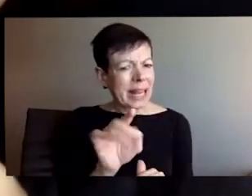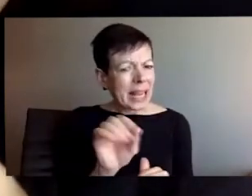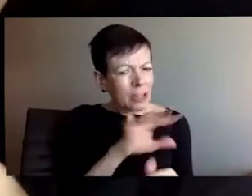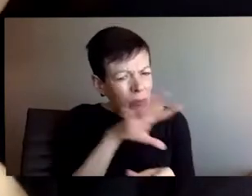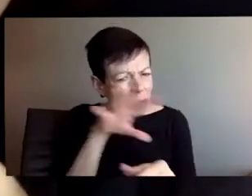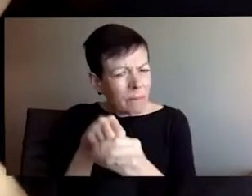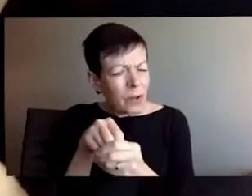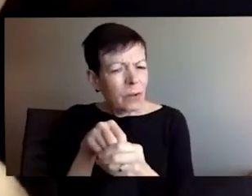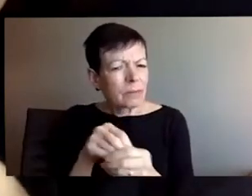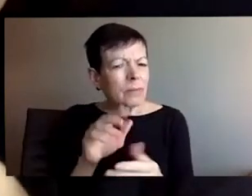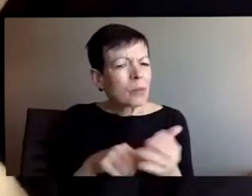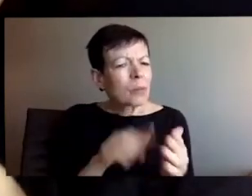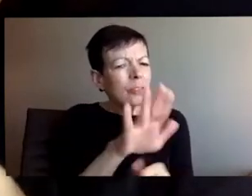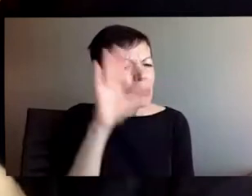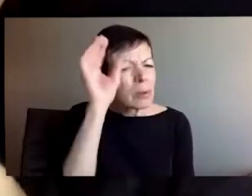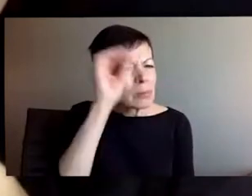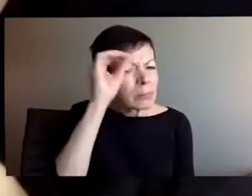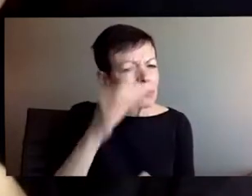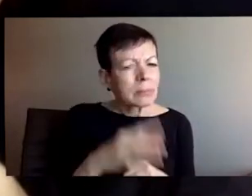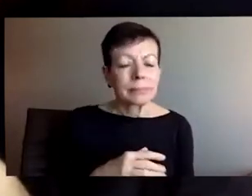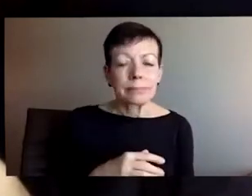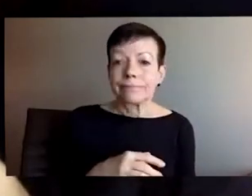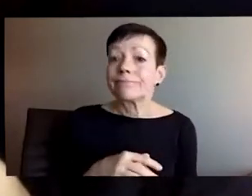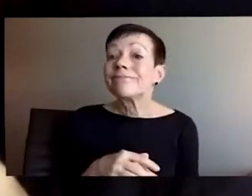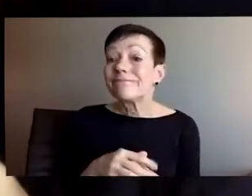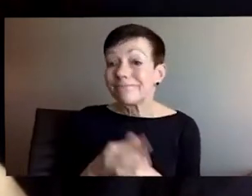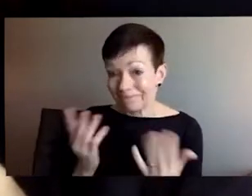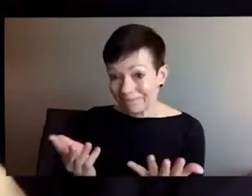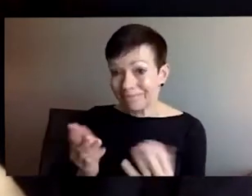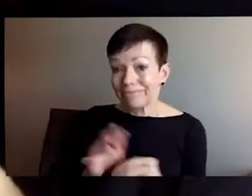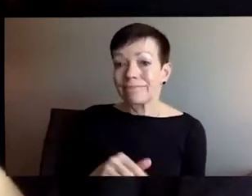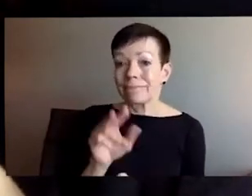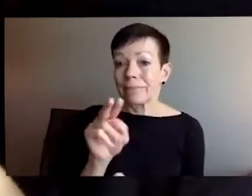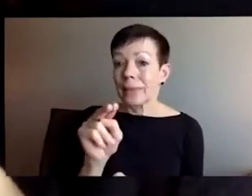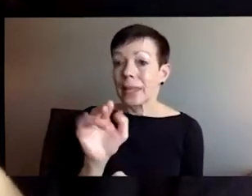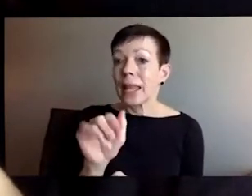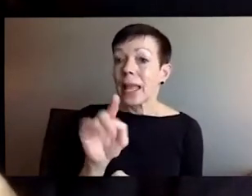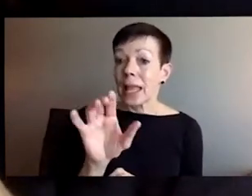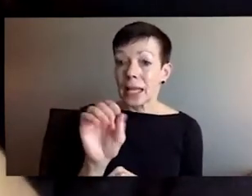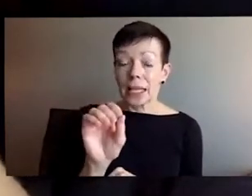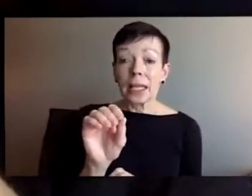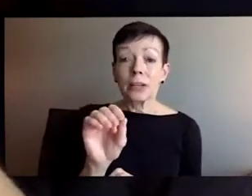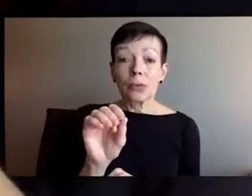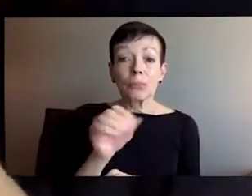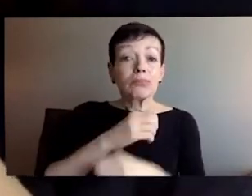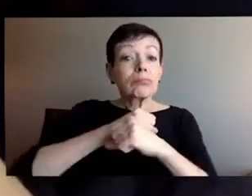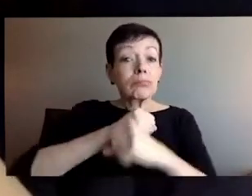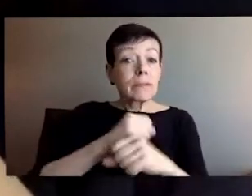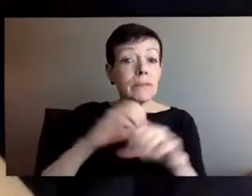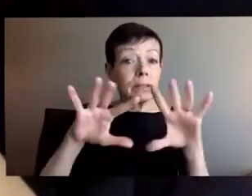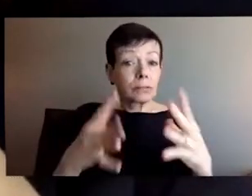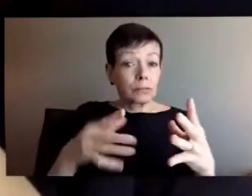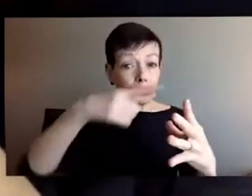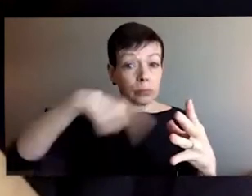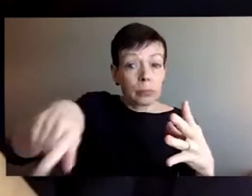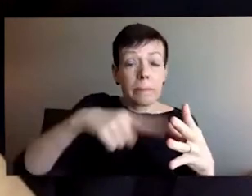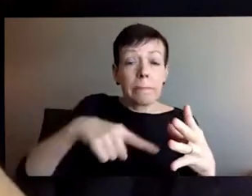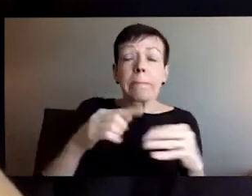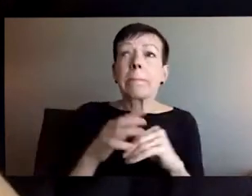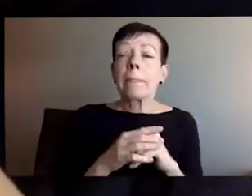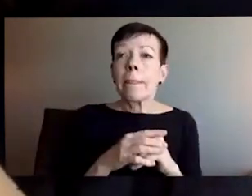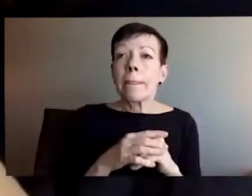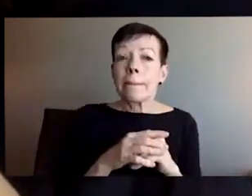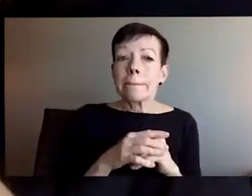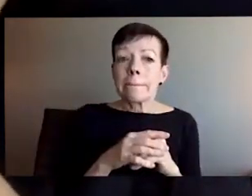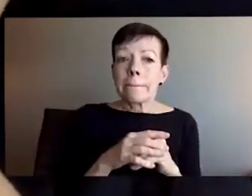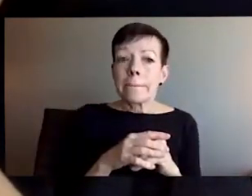can we discuss NATO? I think you pointed this is not about NATO, but in what way do you see NATO's role? I think there has been also calls for NATO's